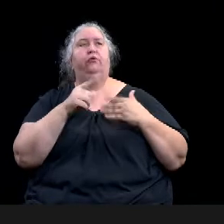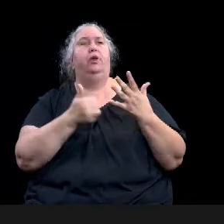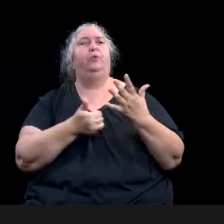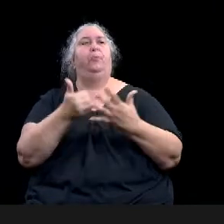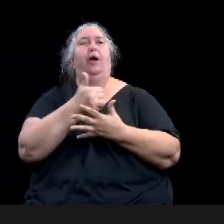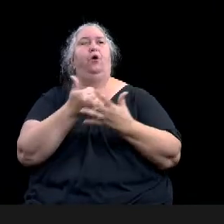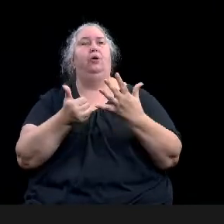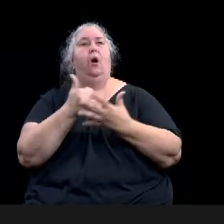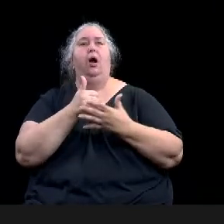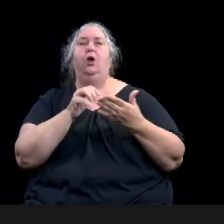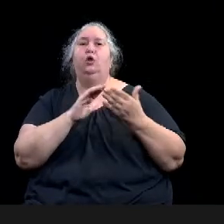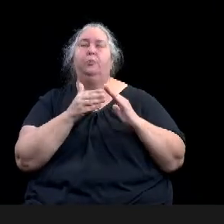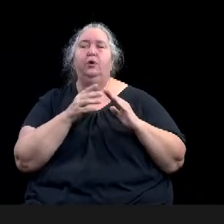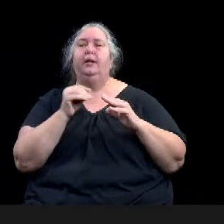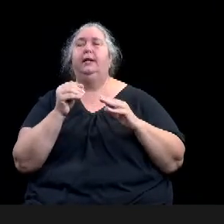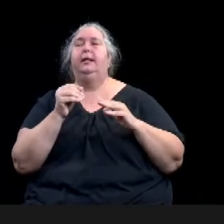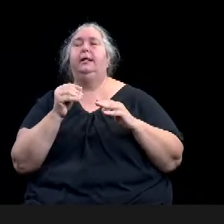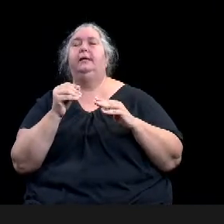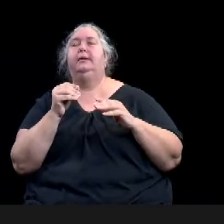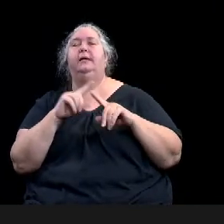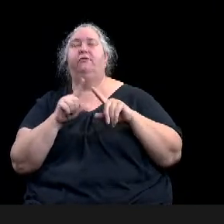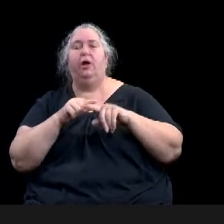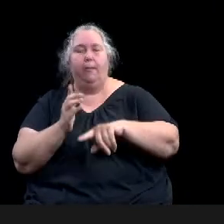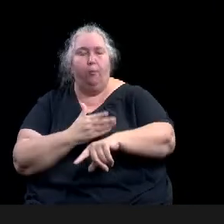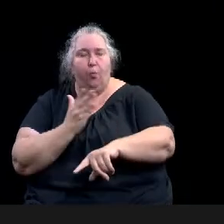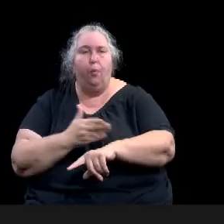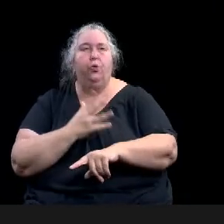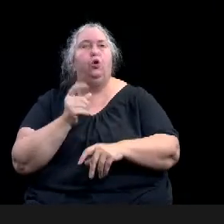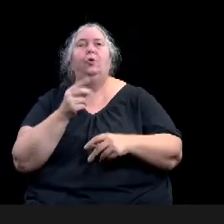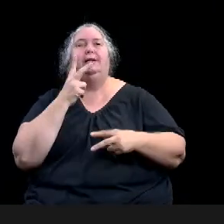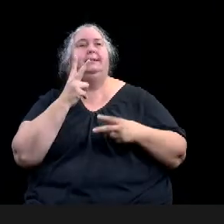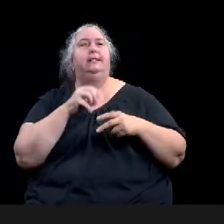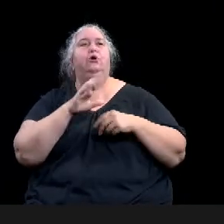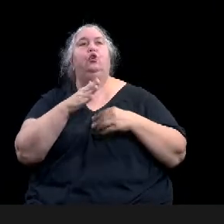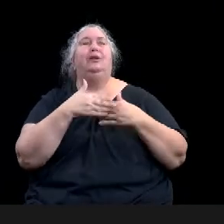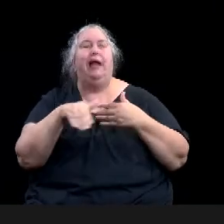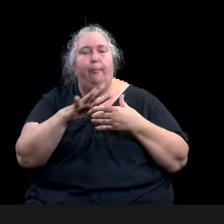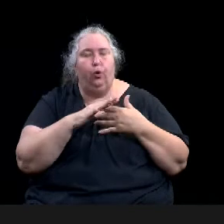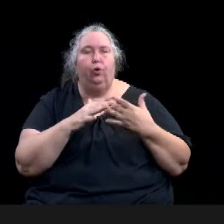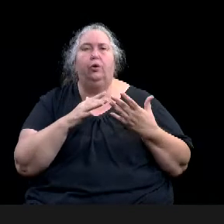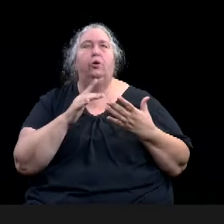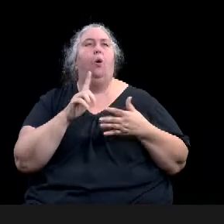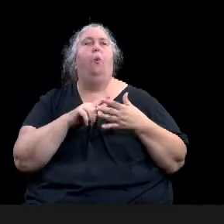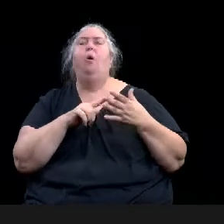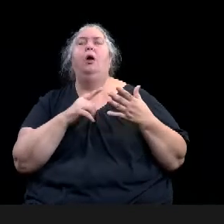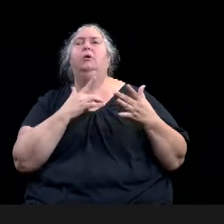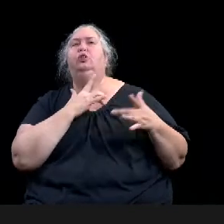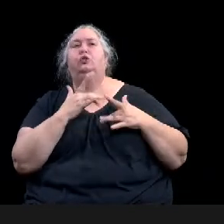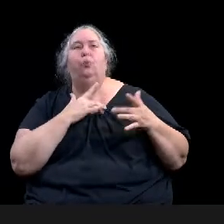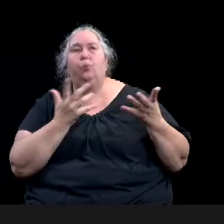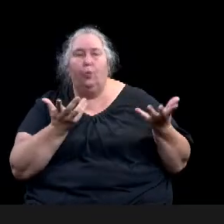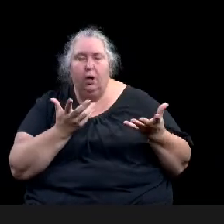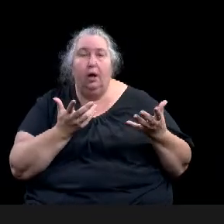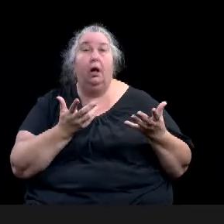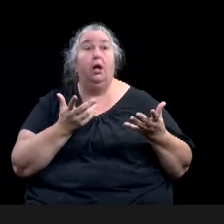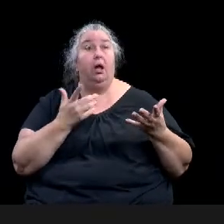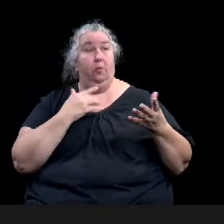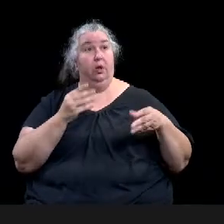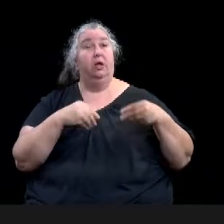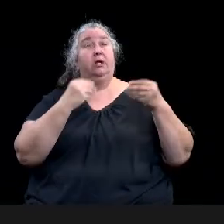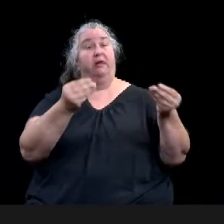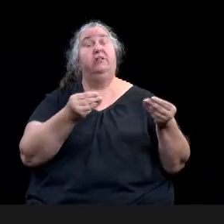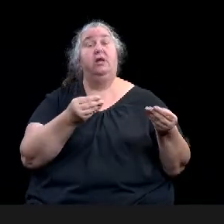and we gave them a hypothetical of, if you had $4,000 to spend on the grant, what would you do for your neighborhood? What's important?